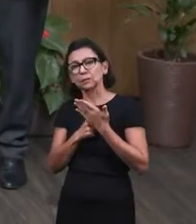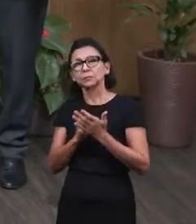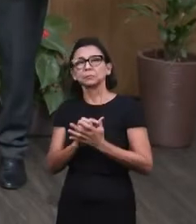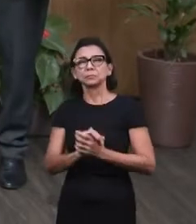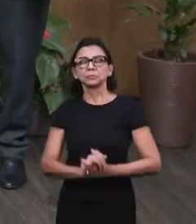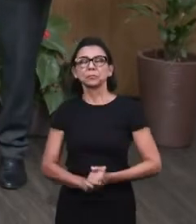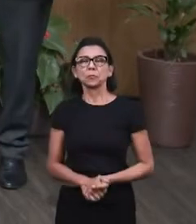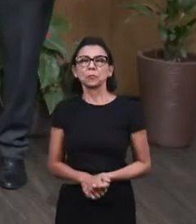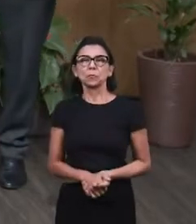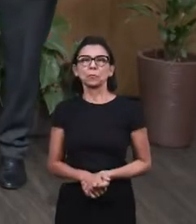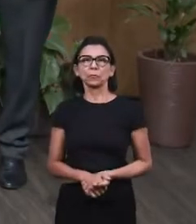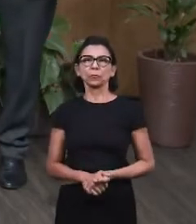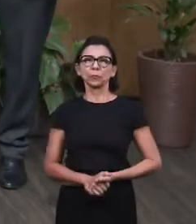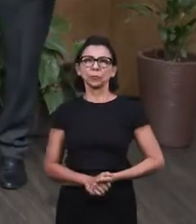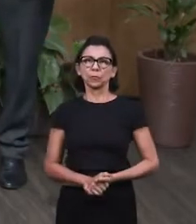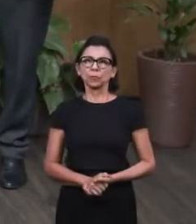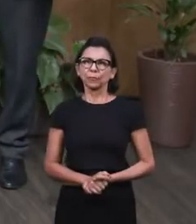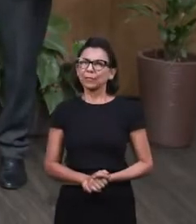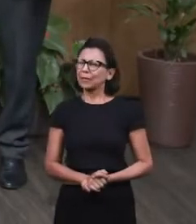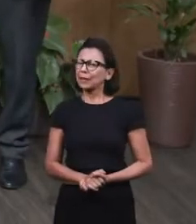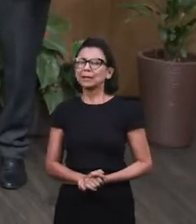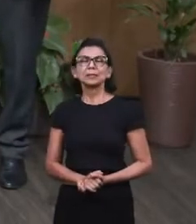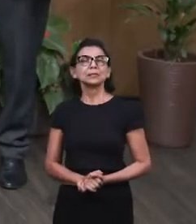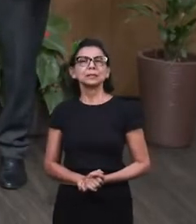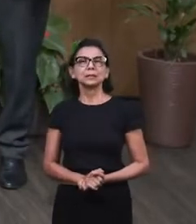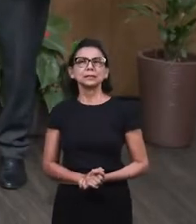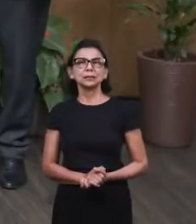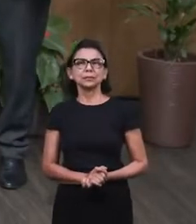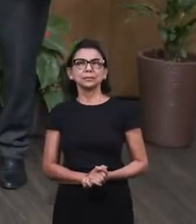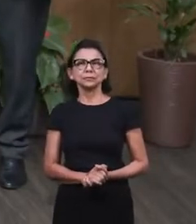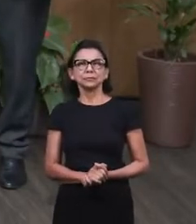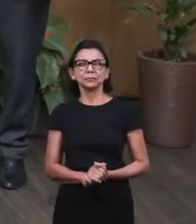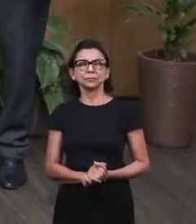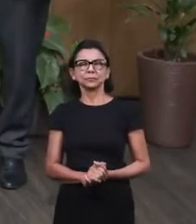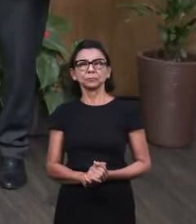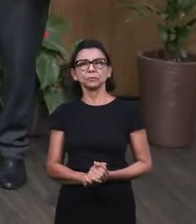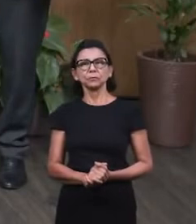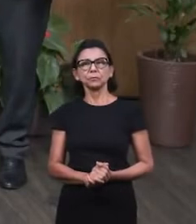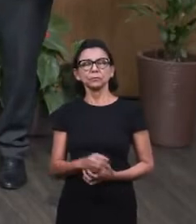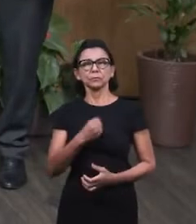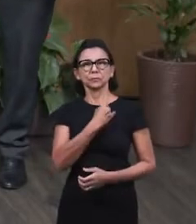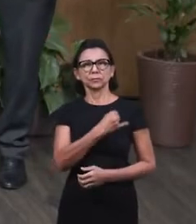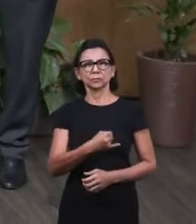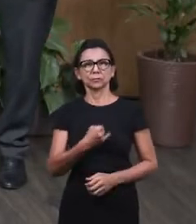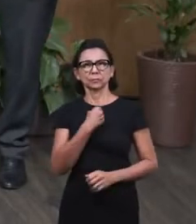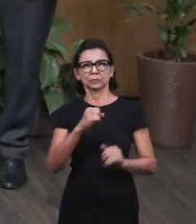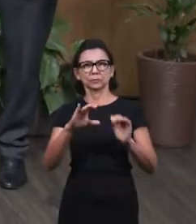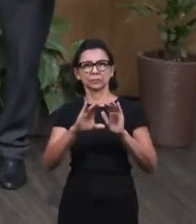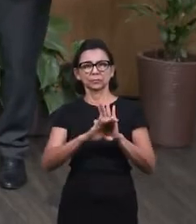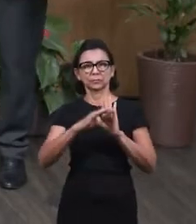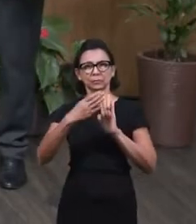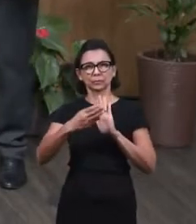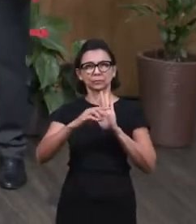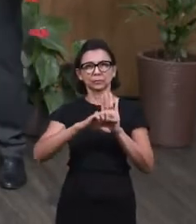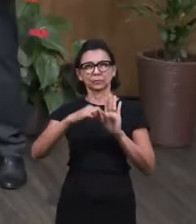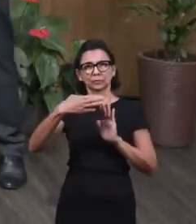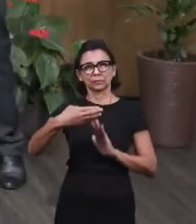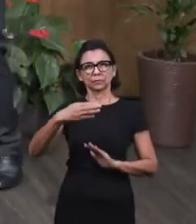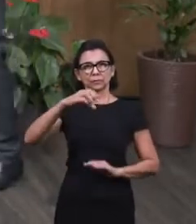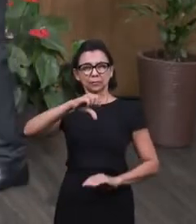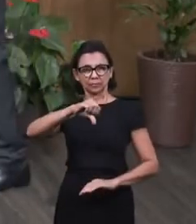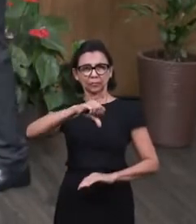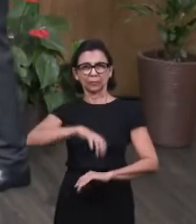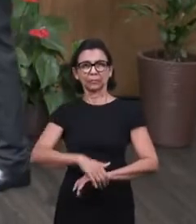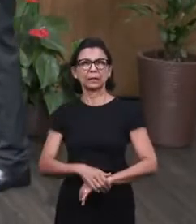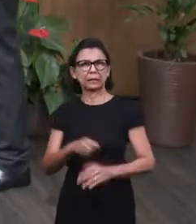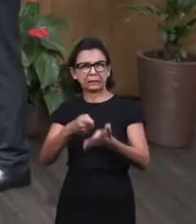nobleman to the Lord Jesus was very exact. As John chapter